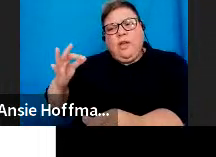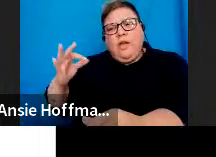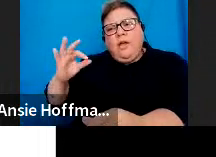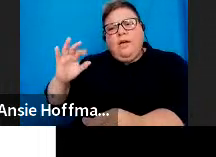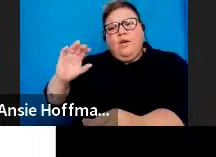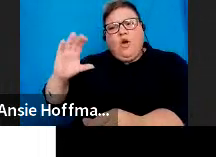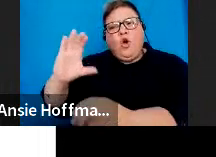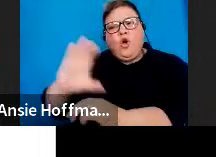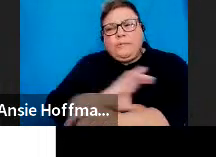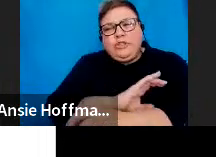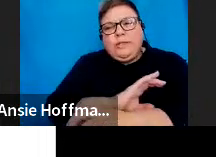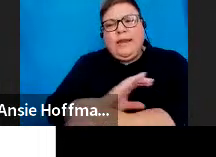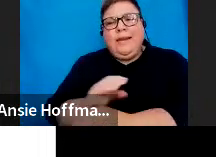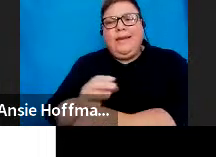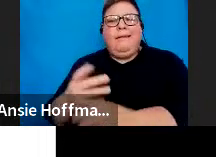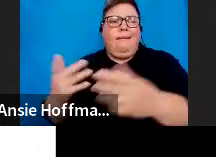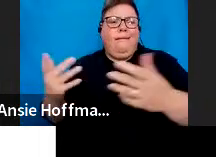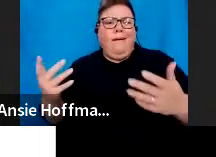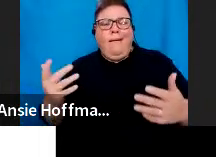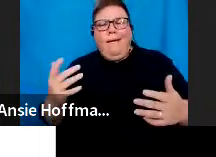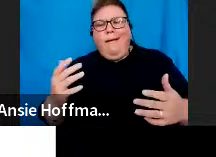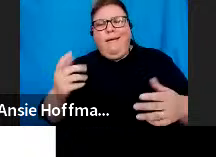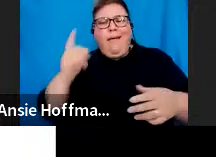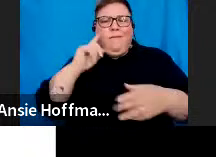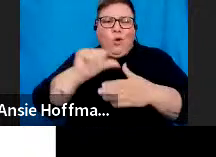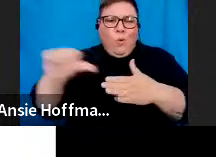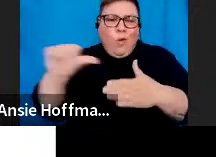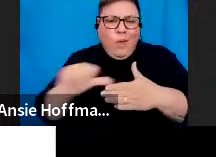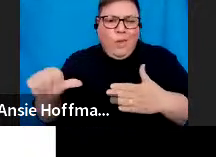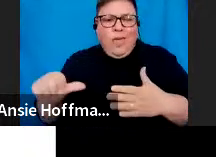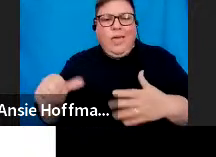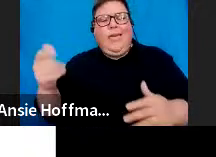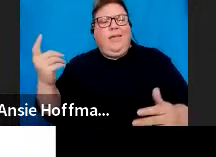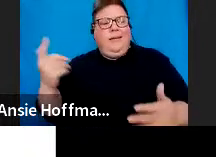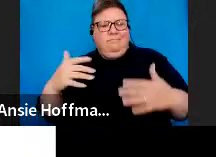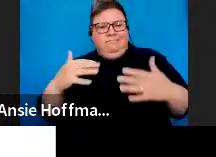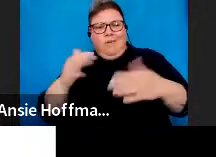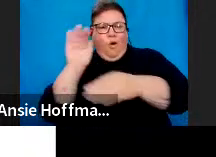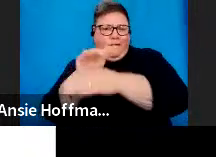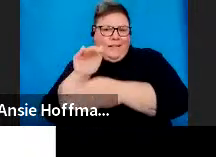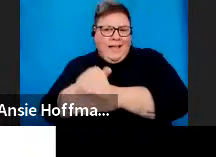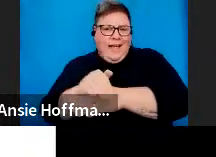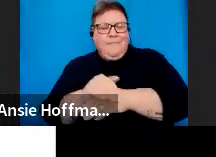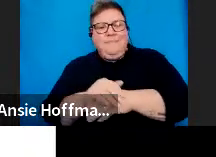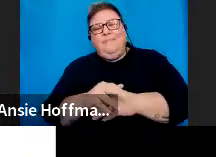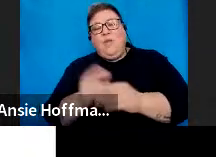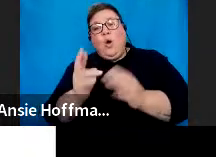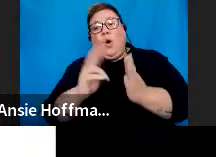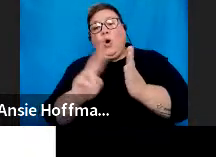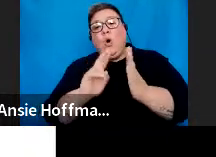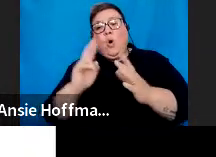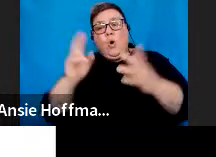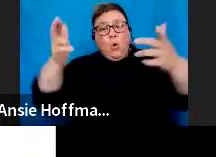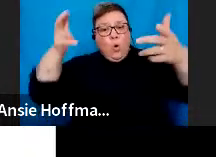wages, bonuses, gratuities, commission, overtime payments, royalty stipends,